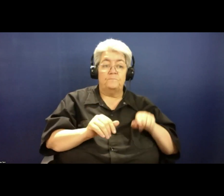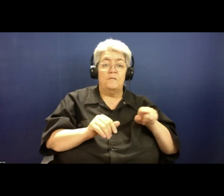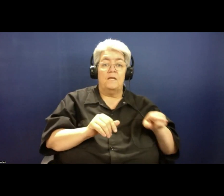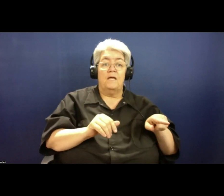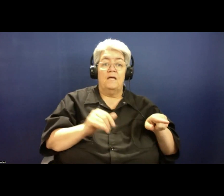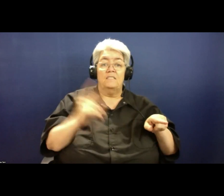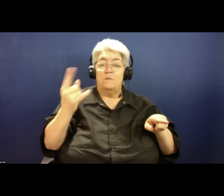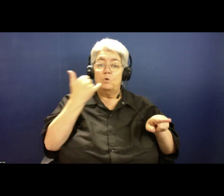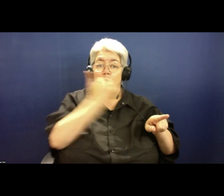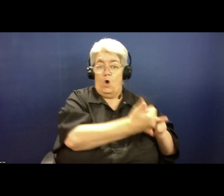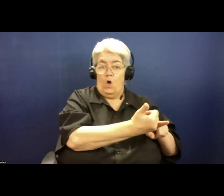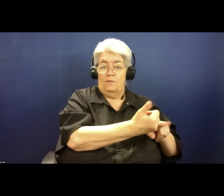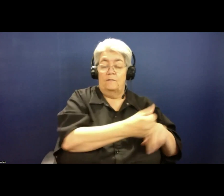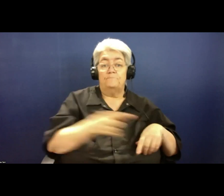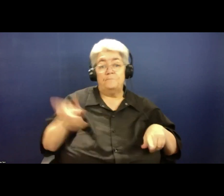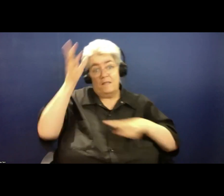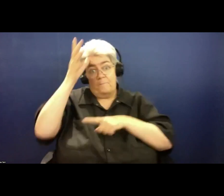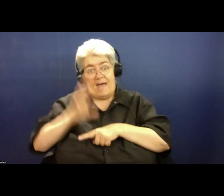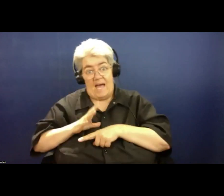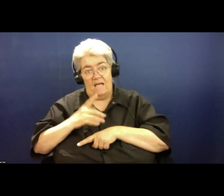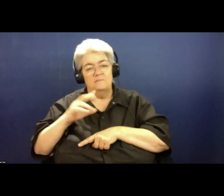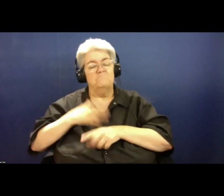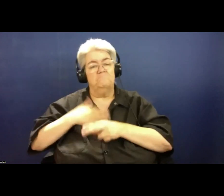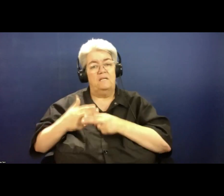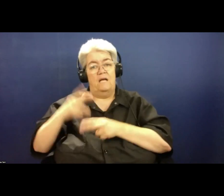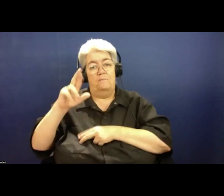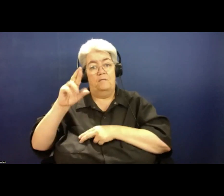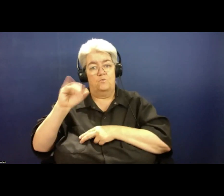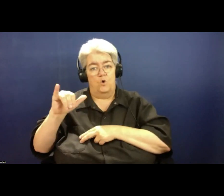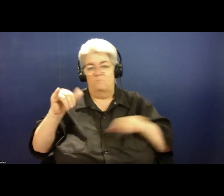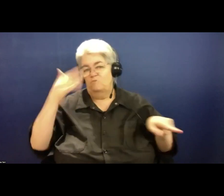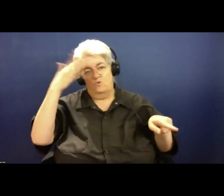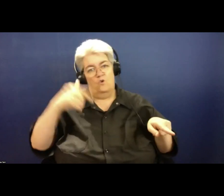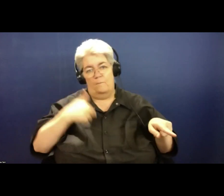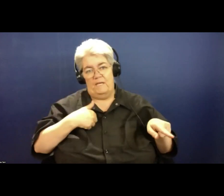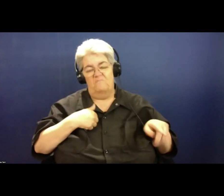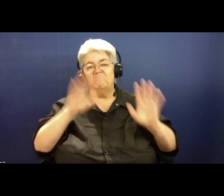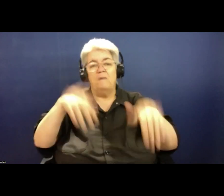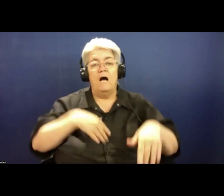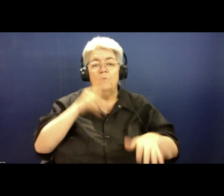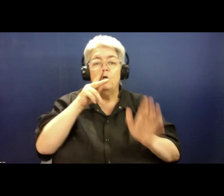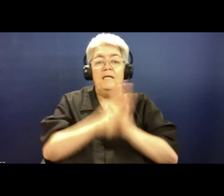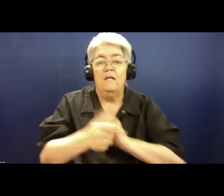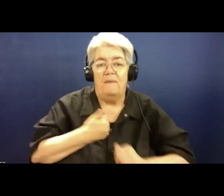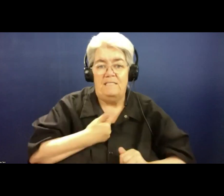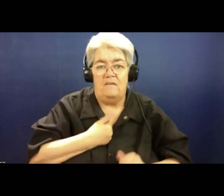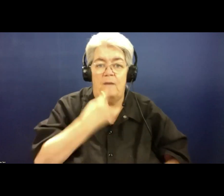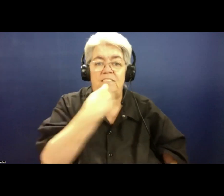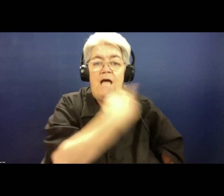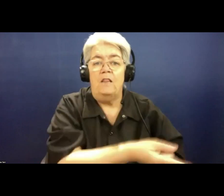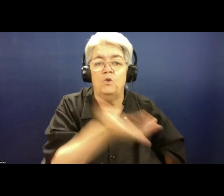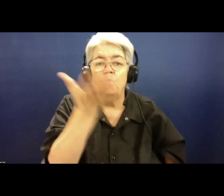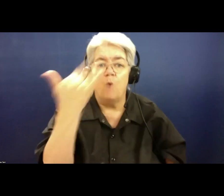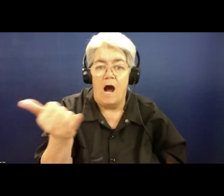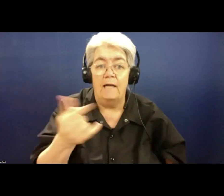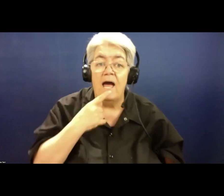And the man who rang him said, my name is Roy. You don't know who I am, but I'm going to kill myself and I want to tell you why. And he talked